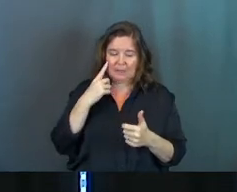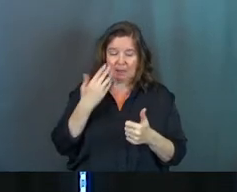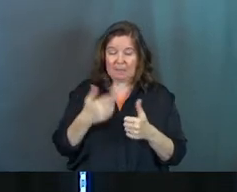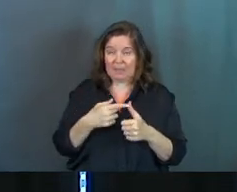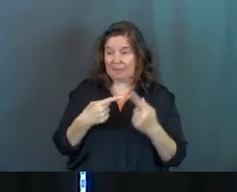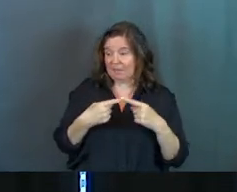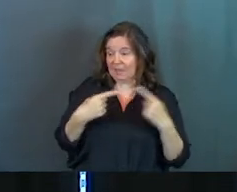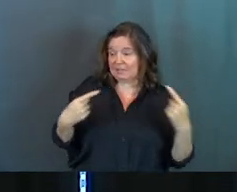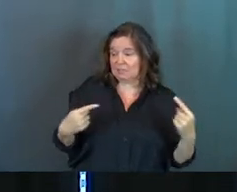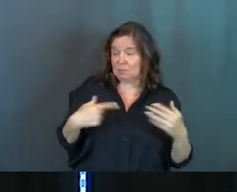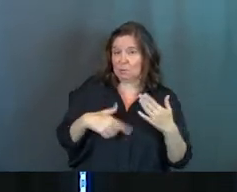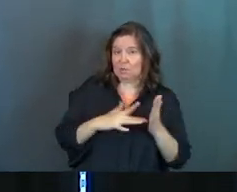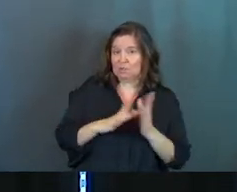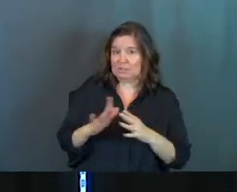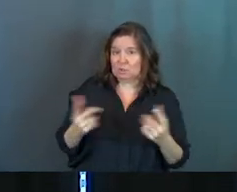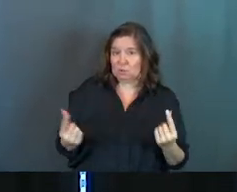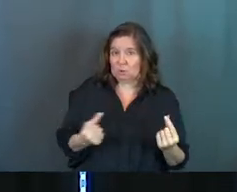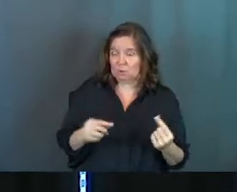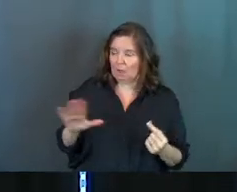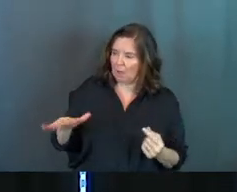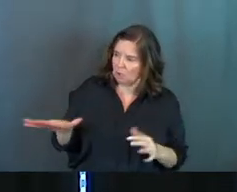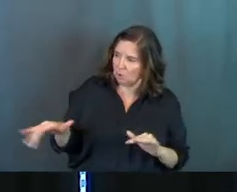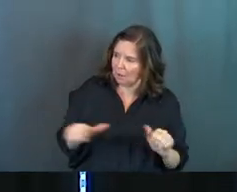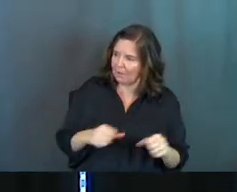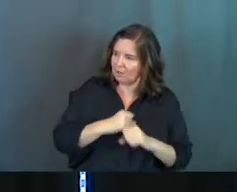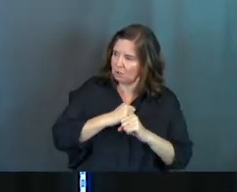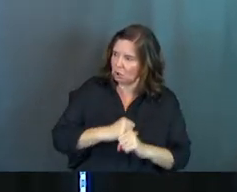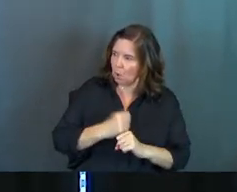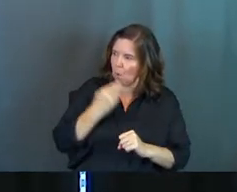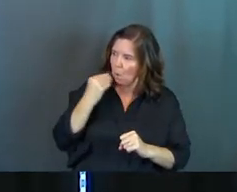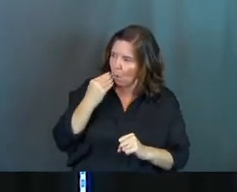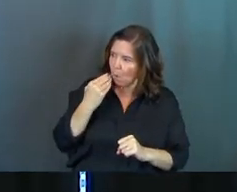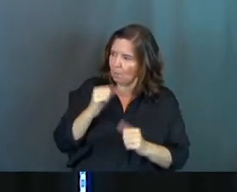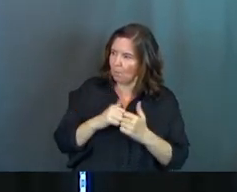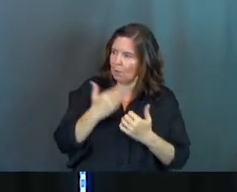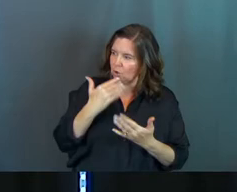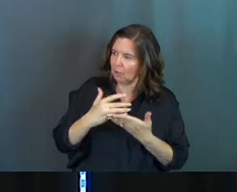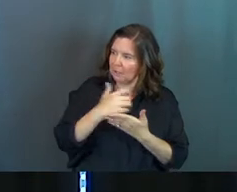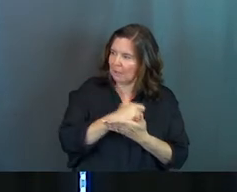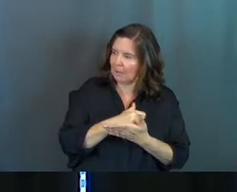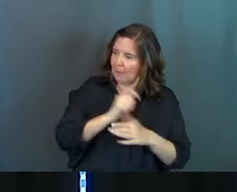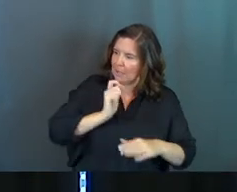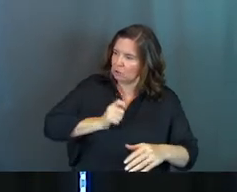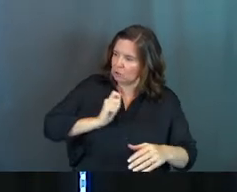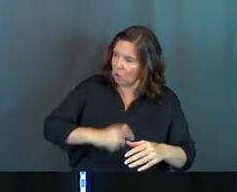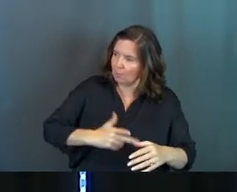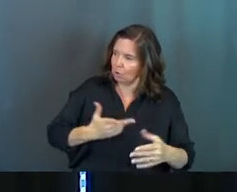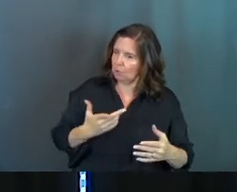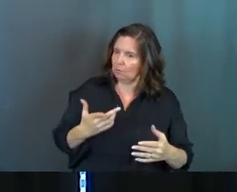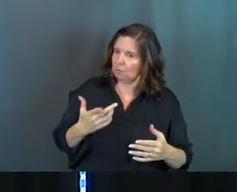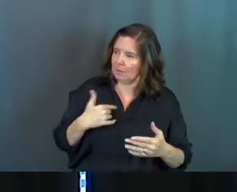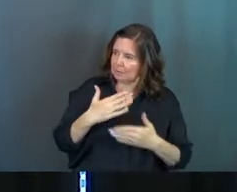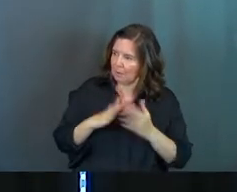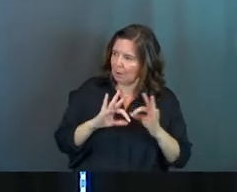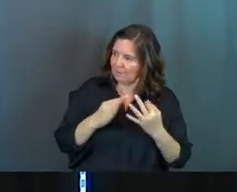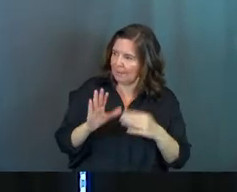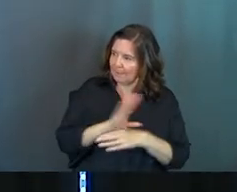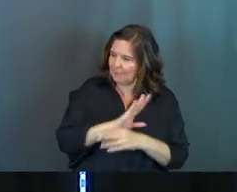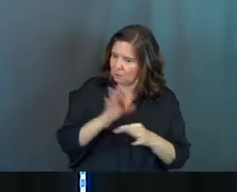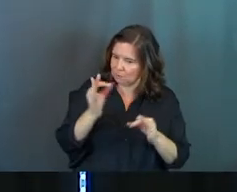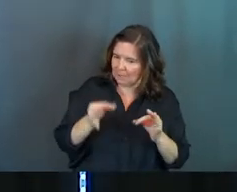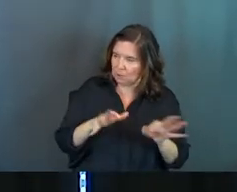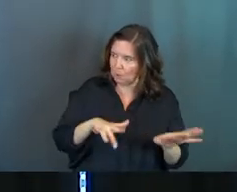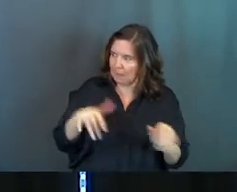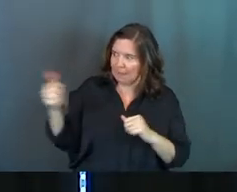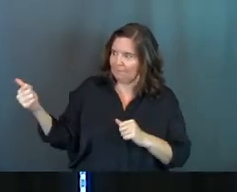disagree with Jesus. They're like, dude, you left a secure home with good income as a carpenter, as a, like you, as a part of the family business and